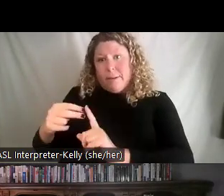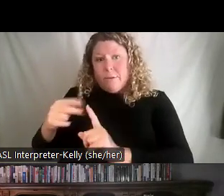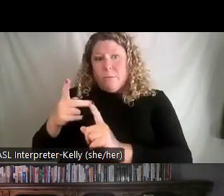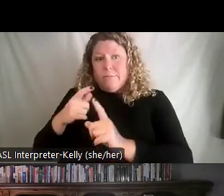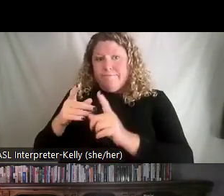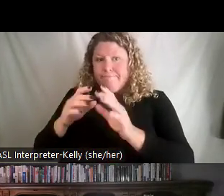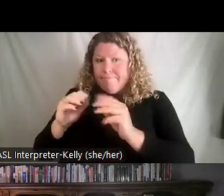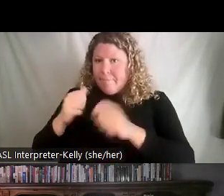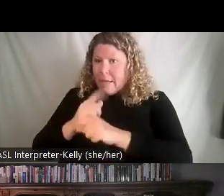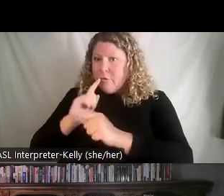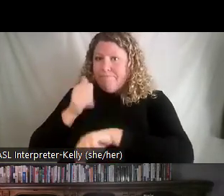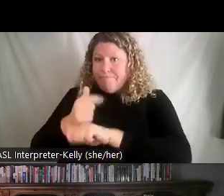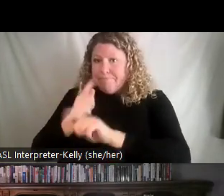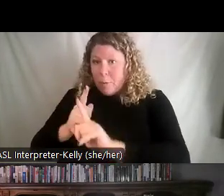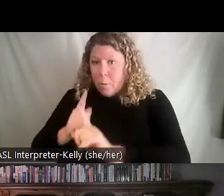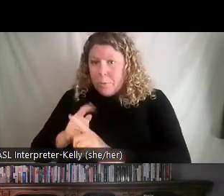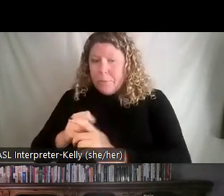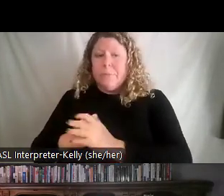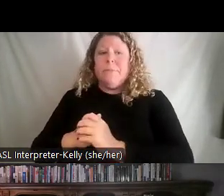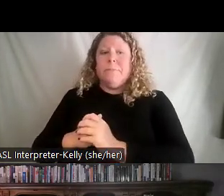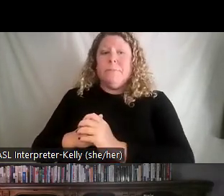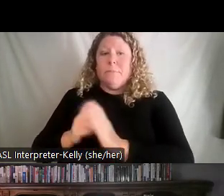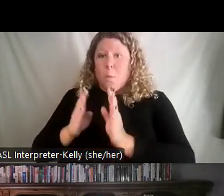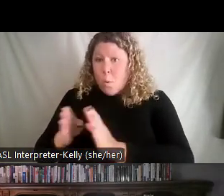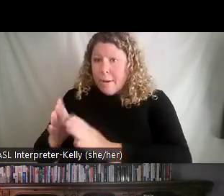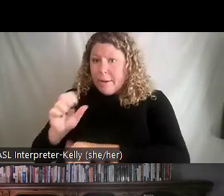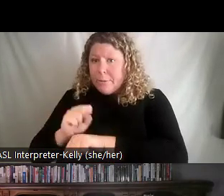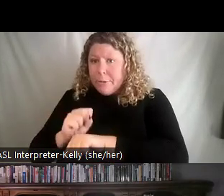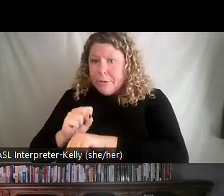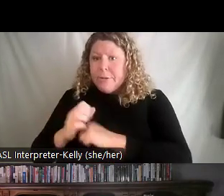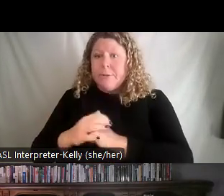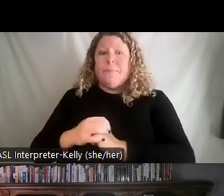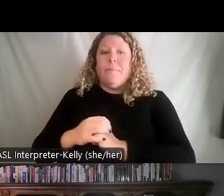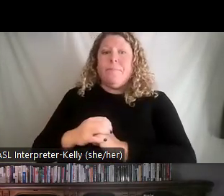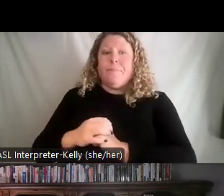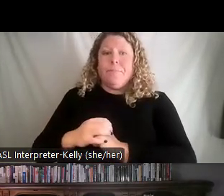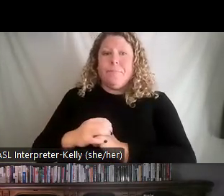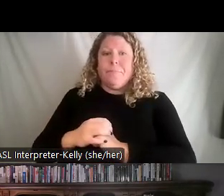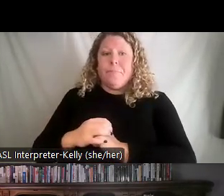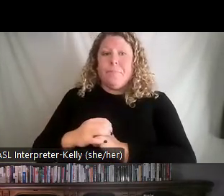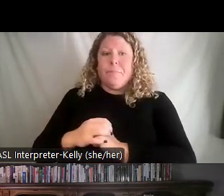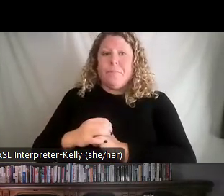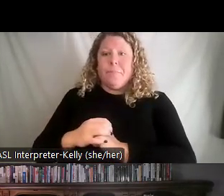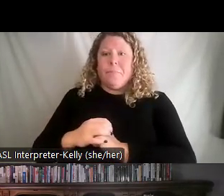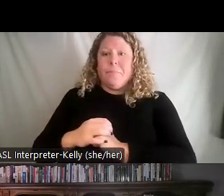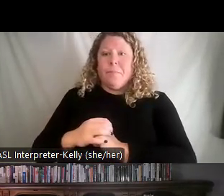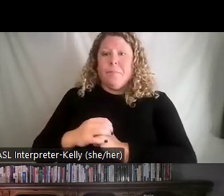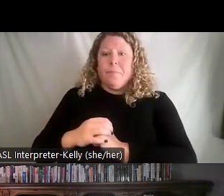You're going to organize the work situations for the people. You're going to basically